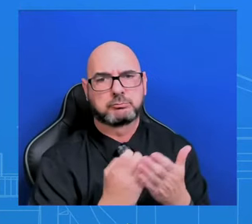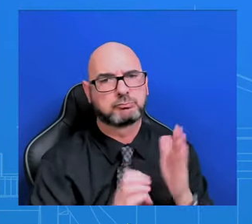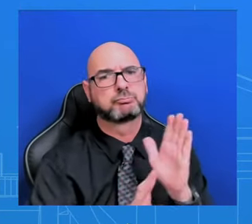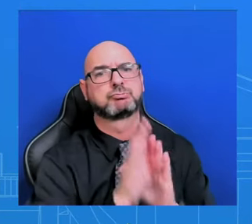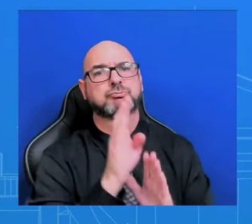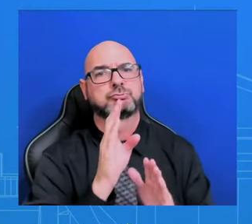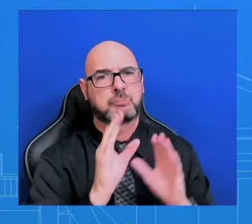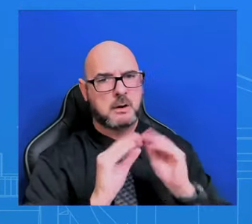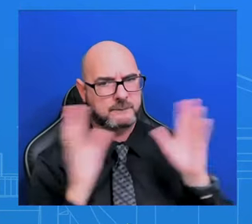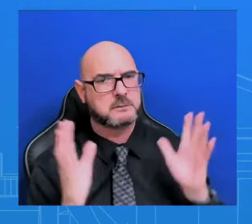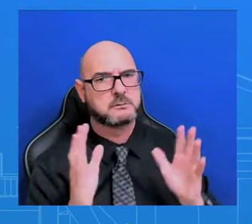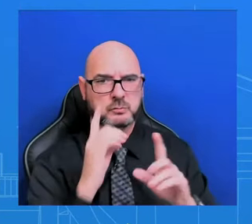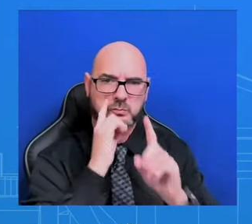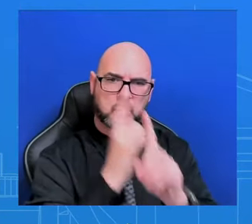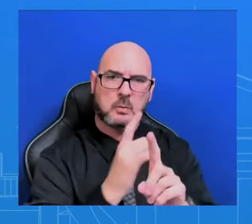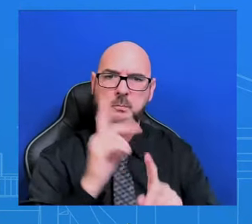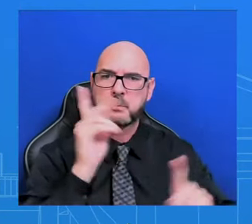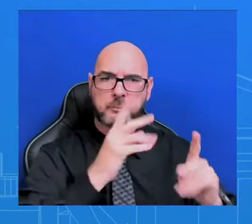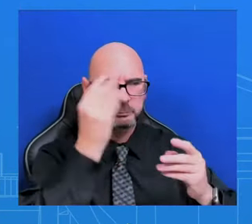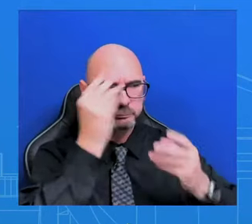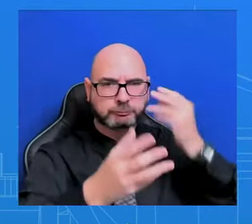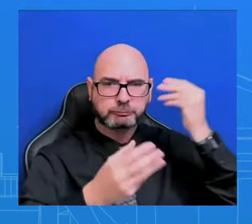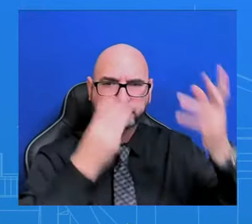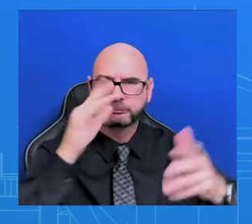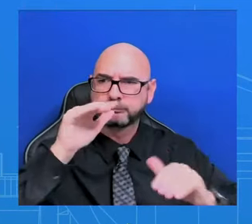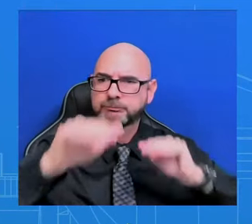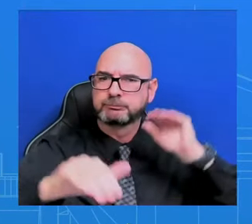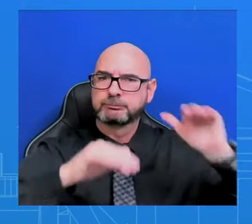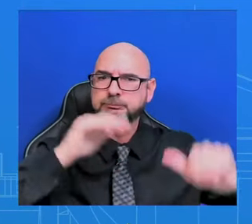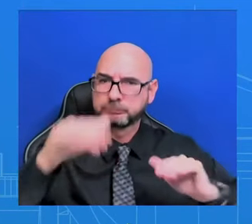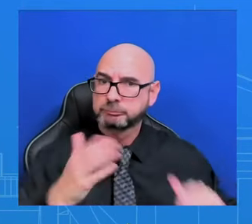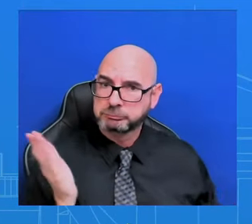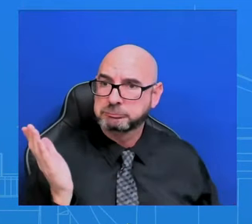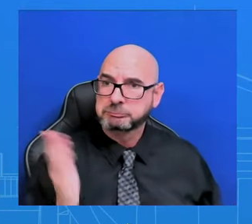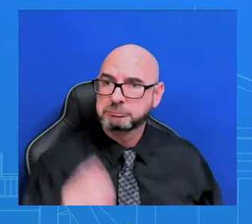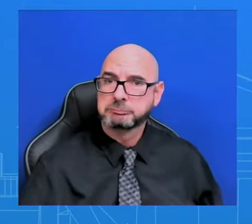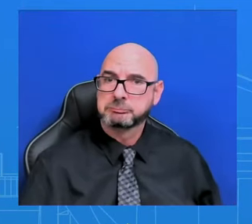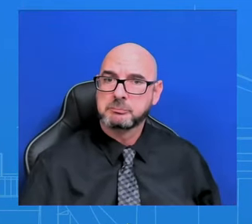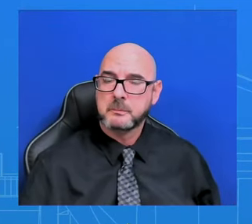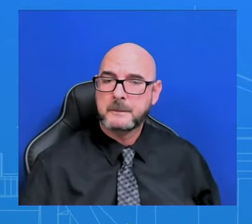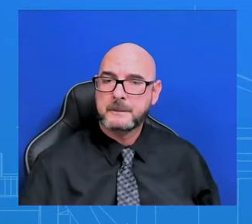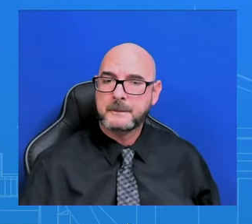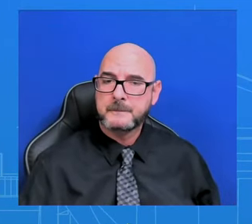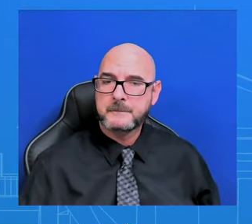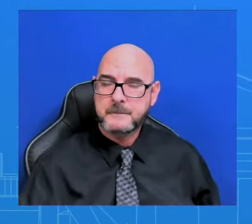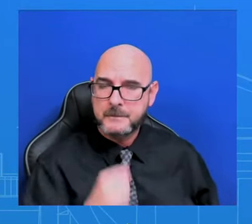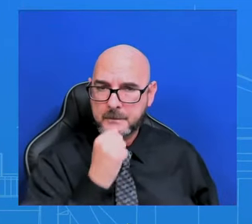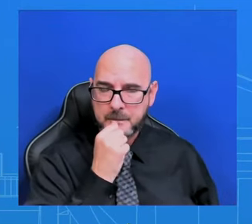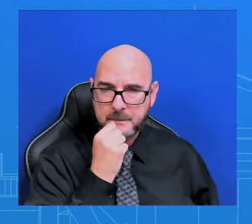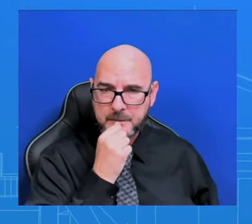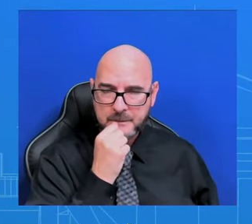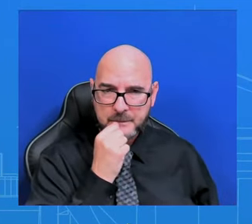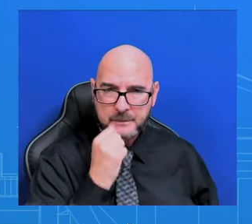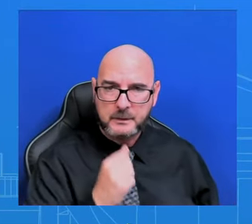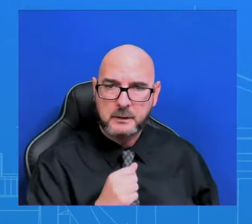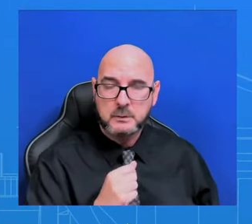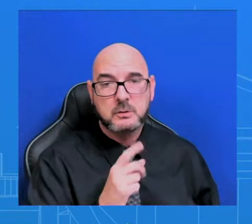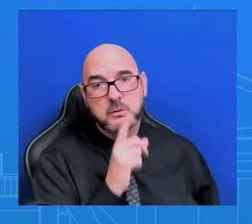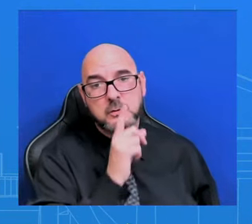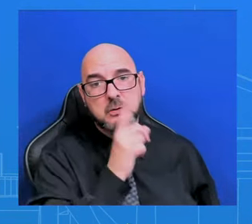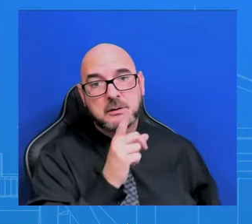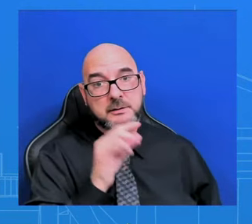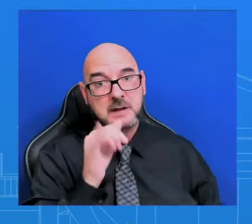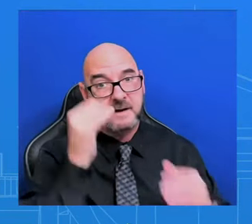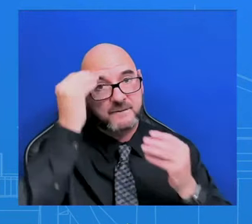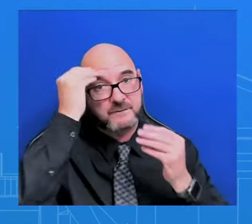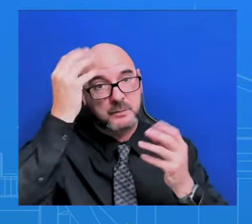understand, look, polls don't vote, people vote. That's really important to remember as well. But I think the data still matters. The fact that consumer sentiment